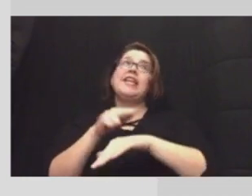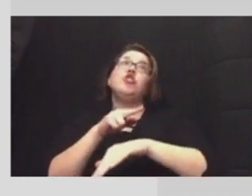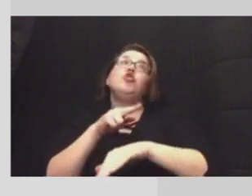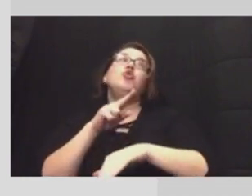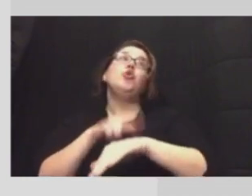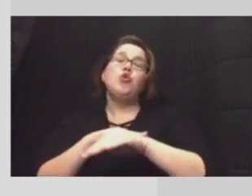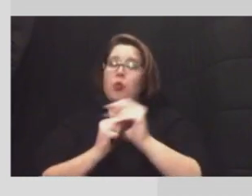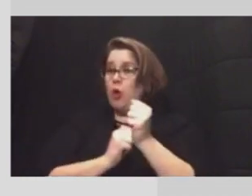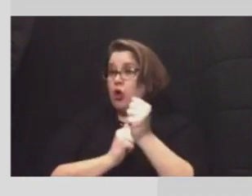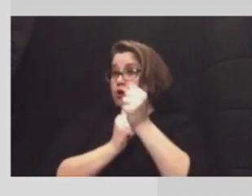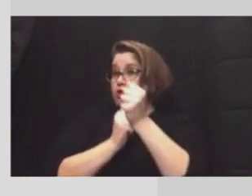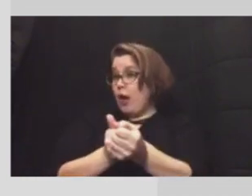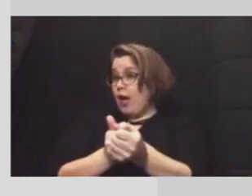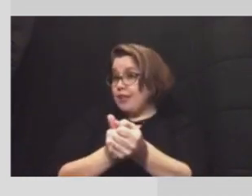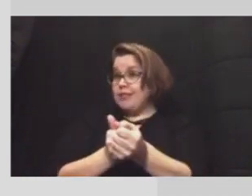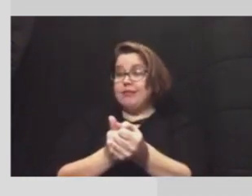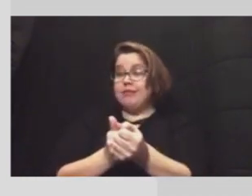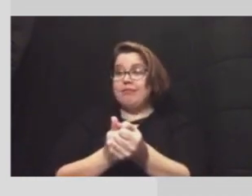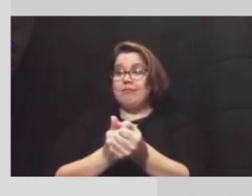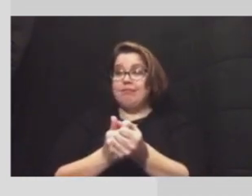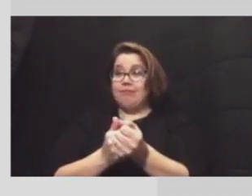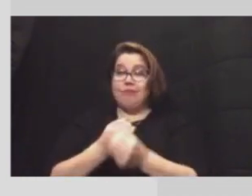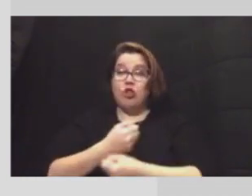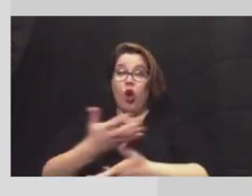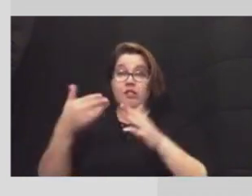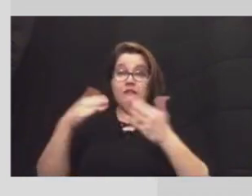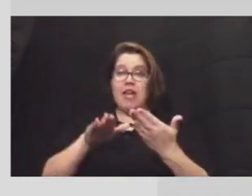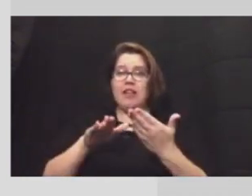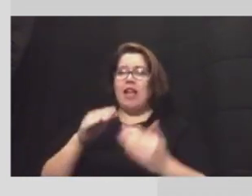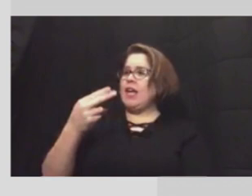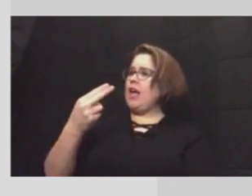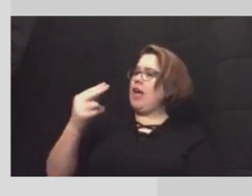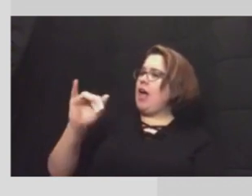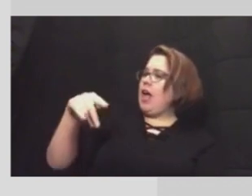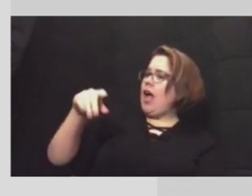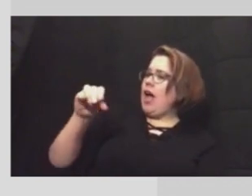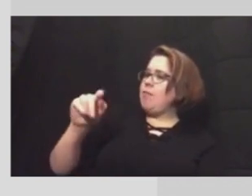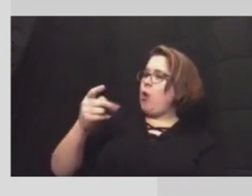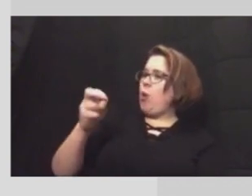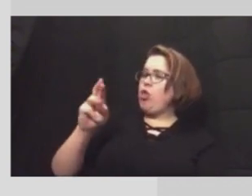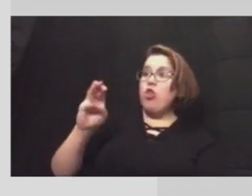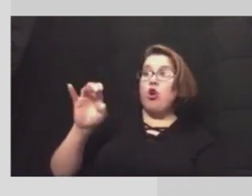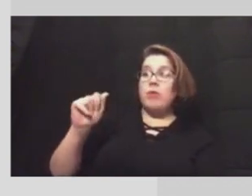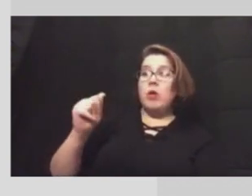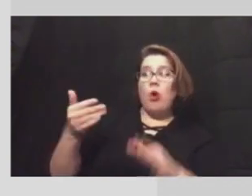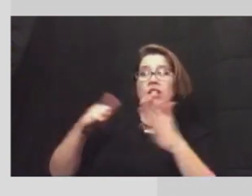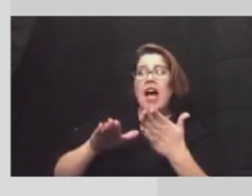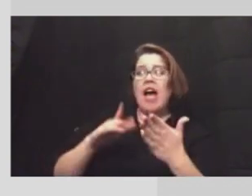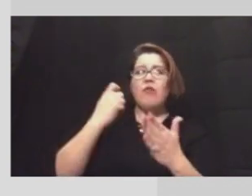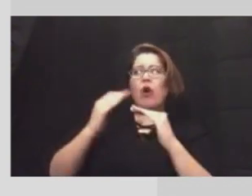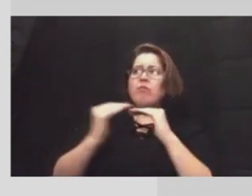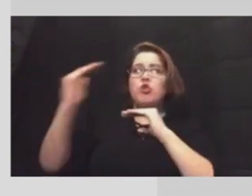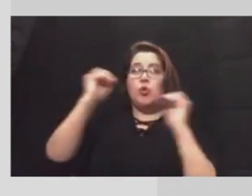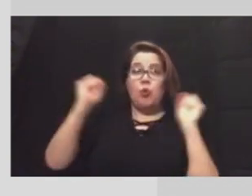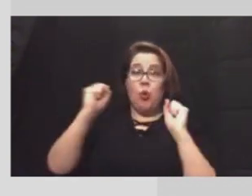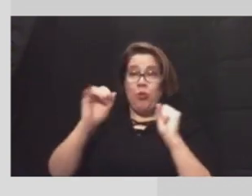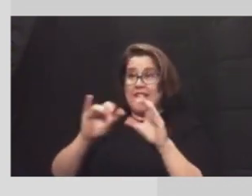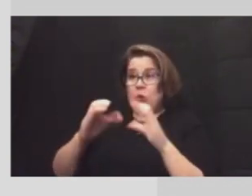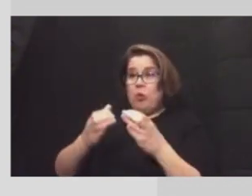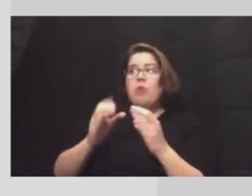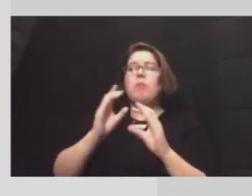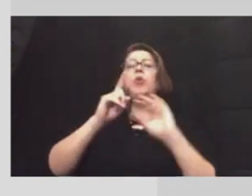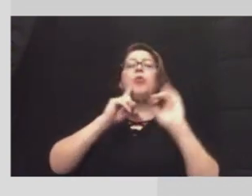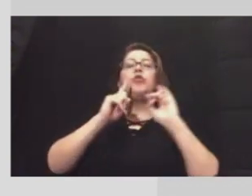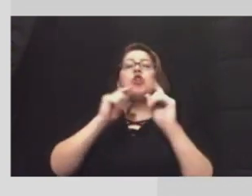cause of death hypothermia or being died from being too cold is a subset but we are going to talk to the